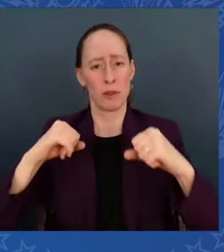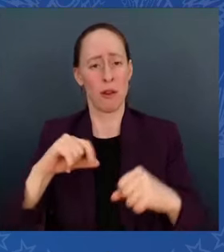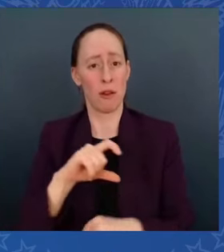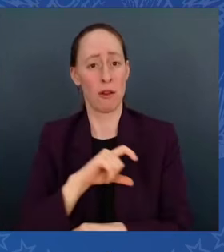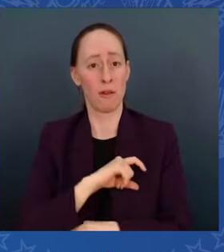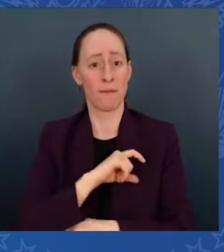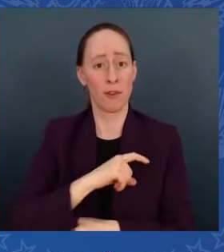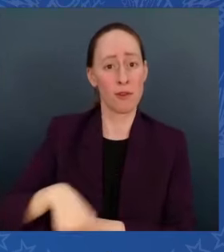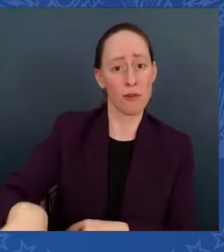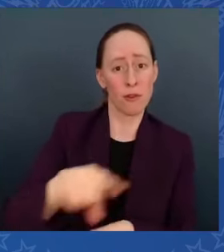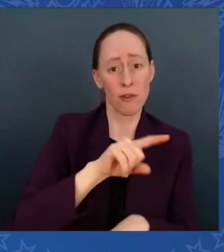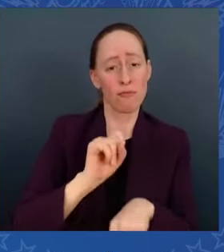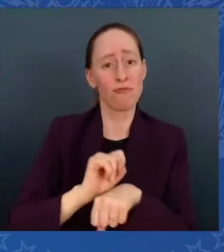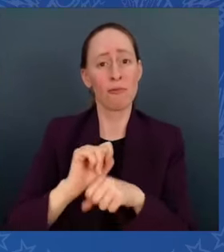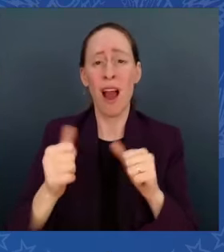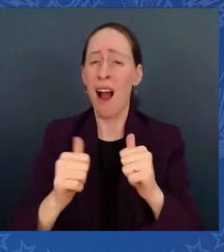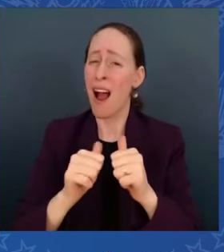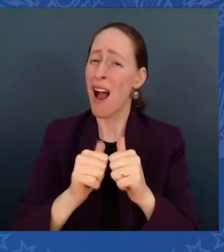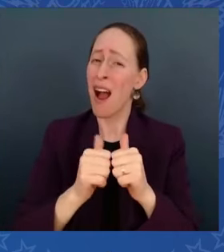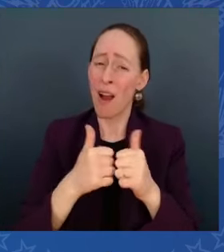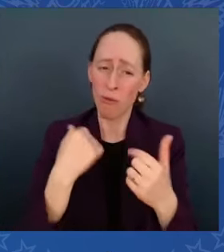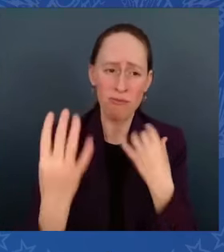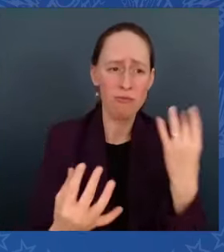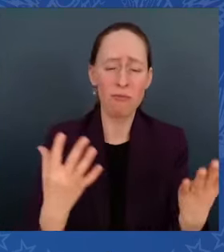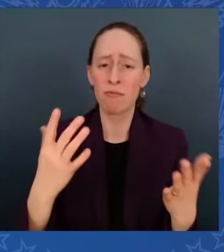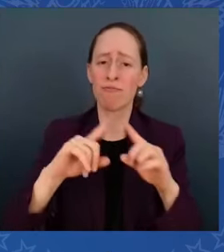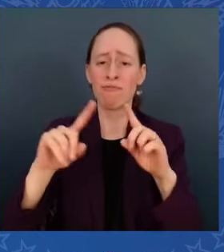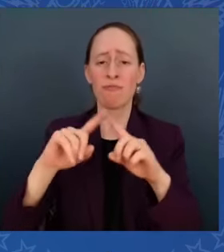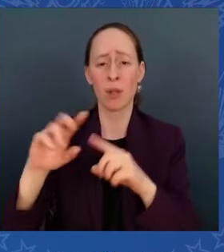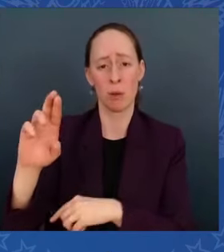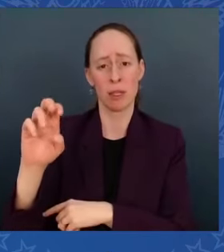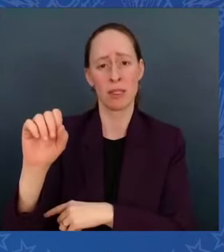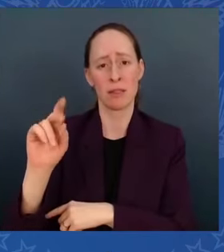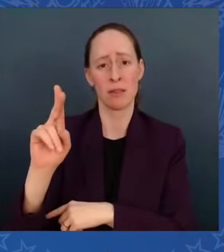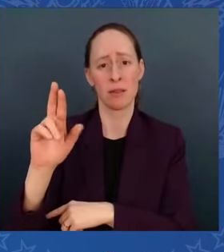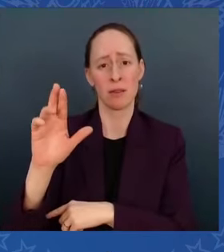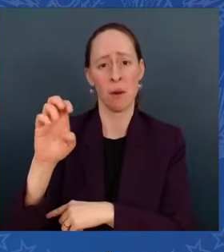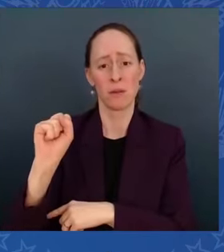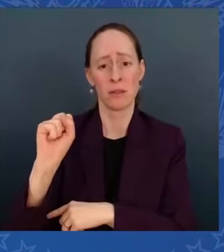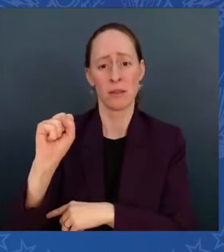and to keep the weapons of war out of the hands of people without.